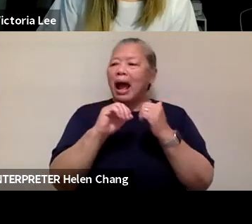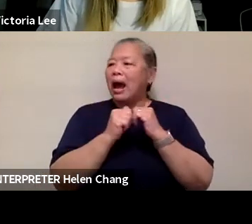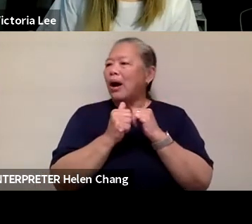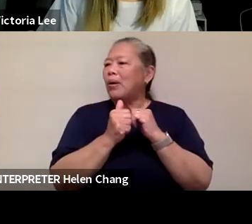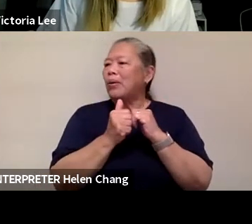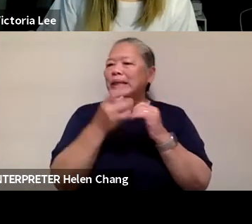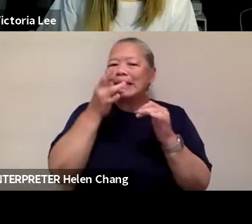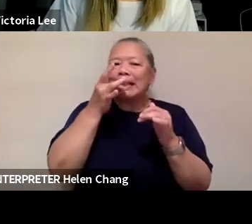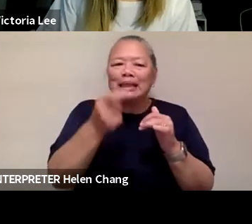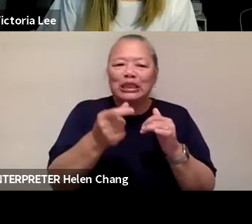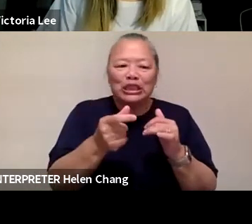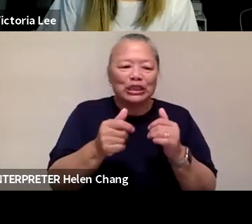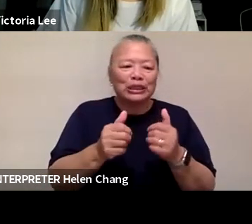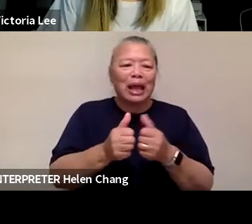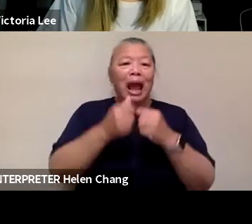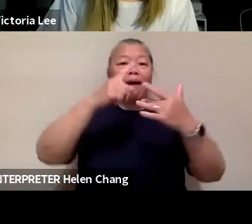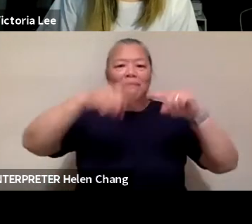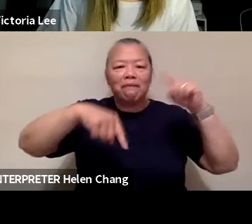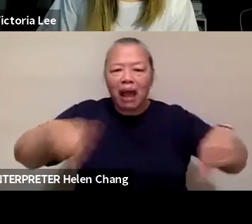delicious Chinese food is.